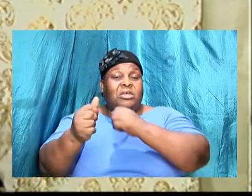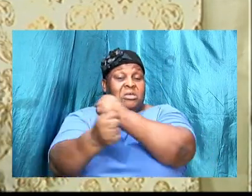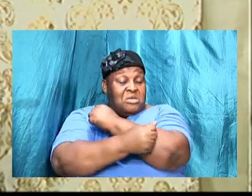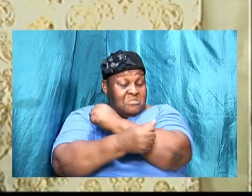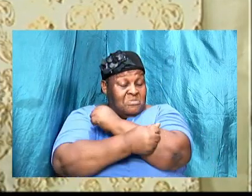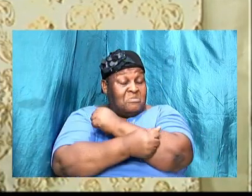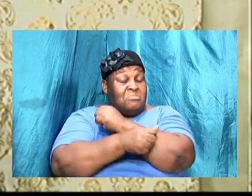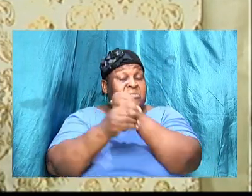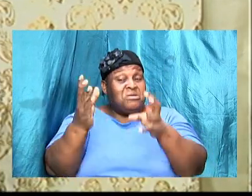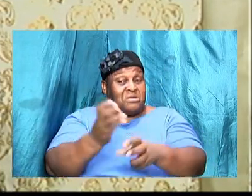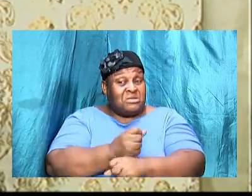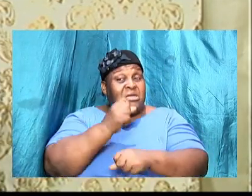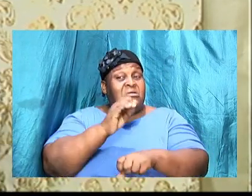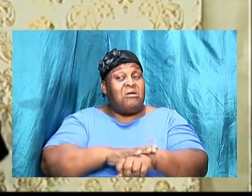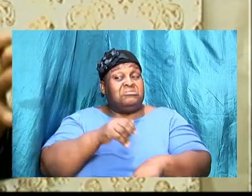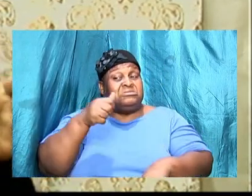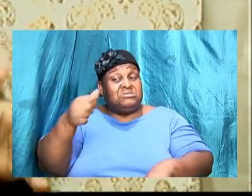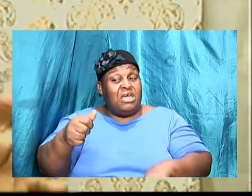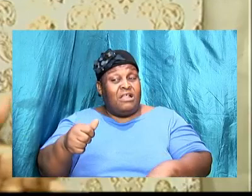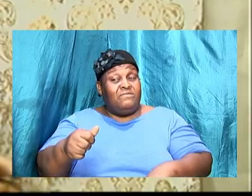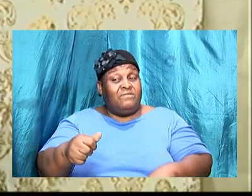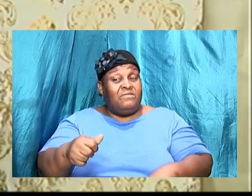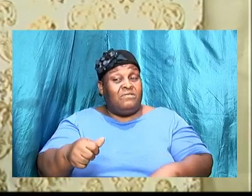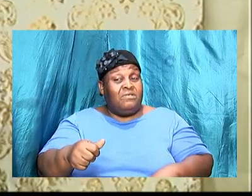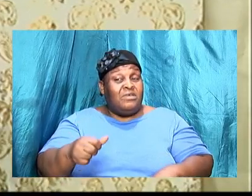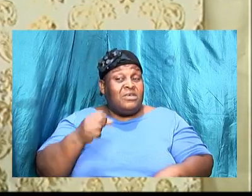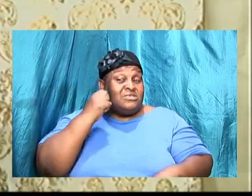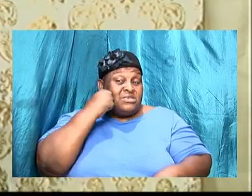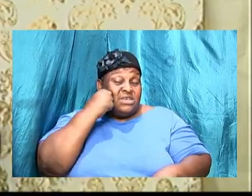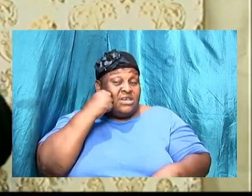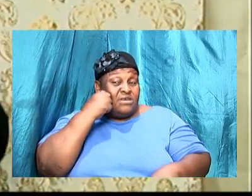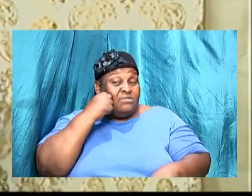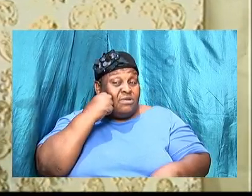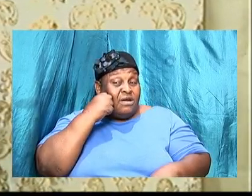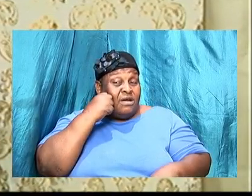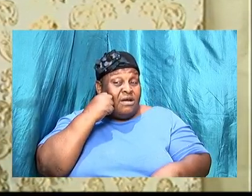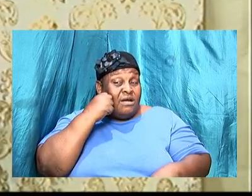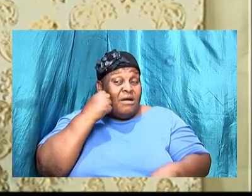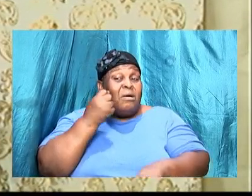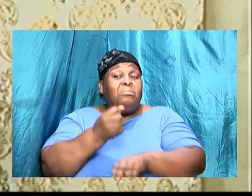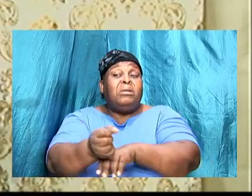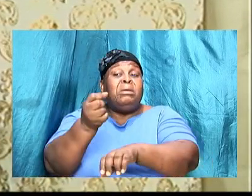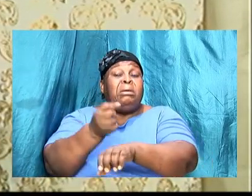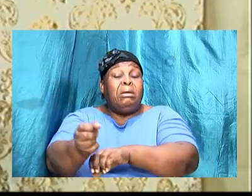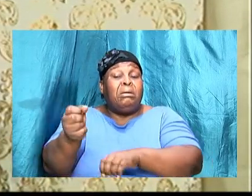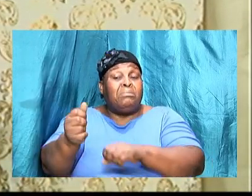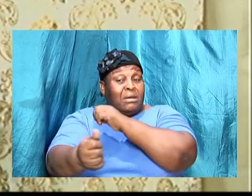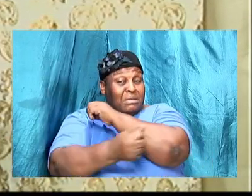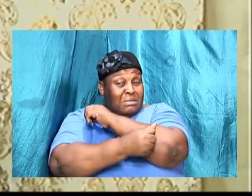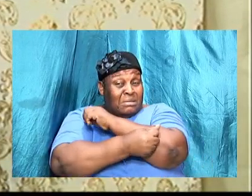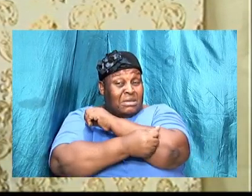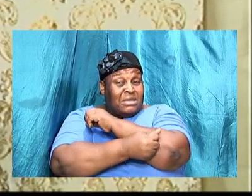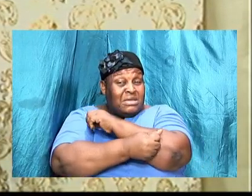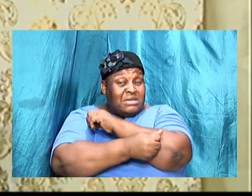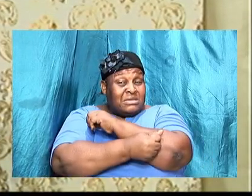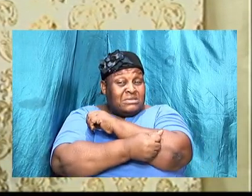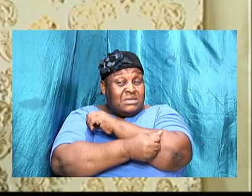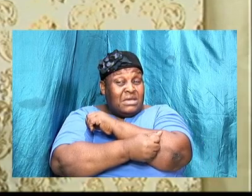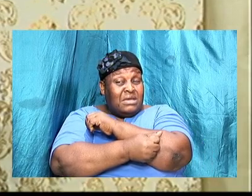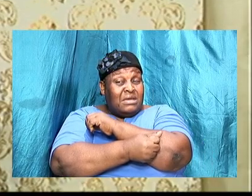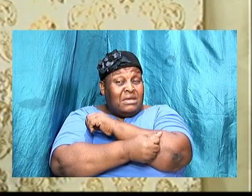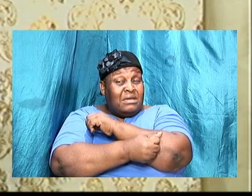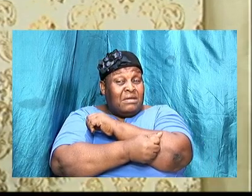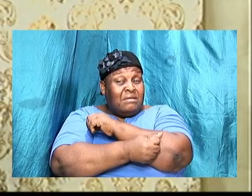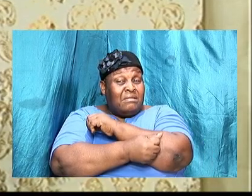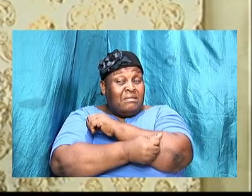his wife blamed him and said my wrong be upon you she was expecting him to look here I expected you to